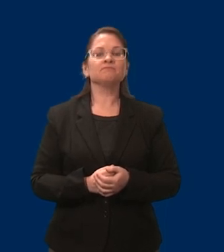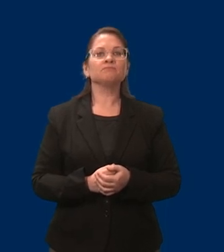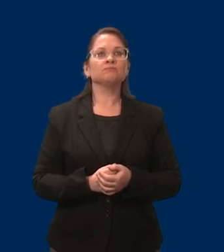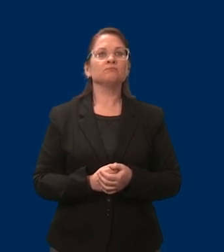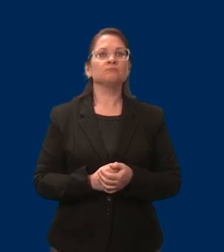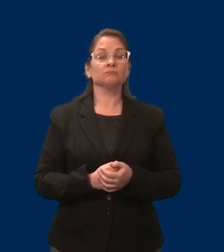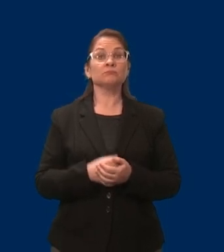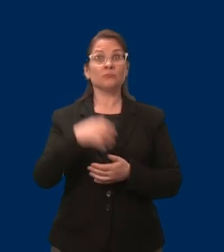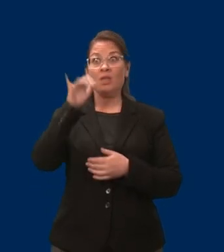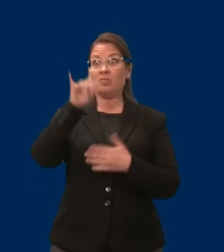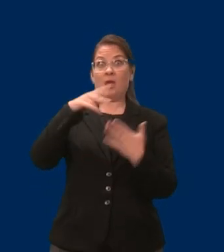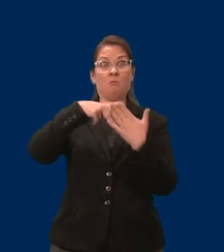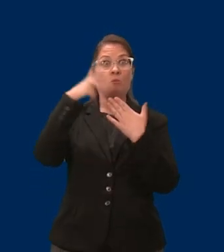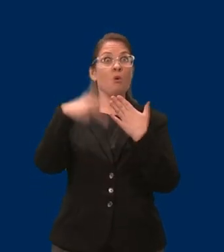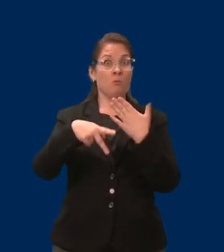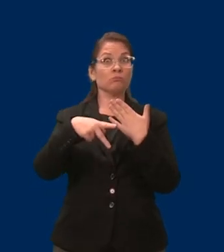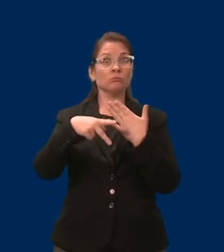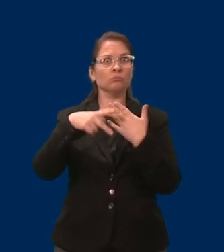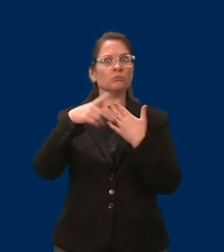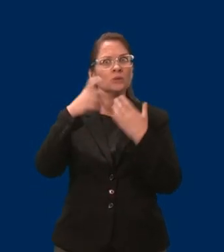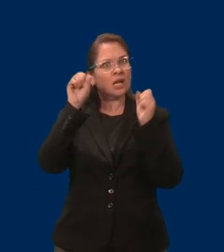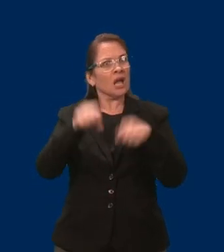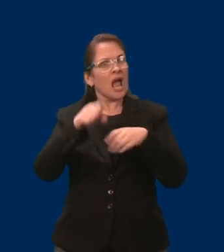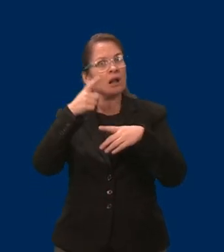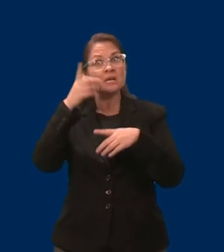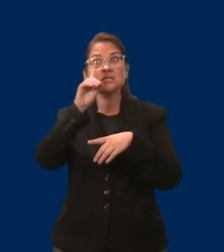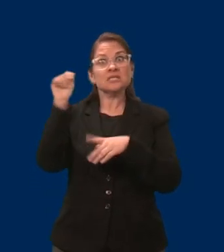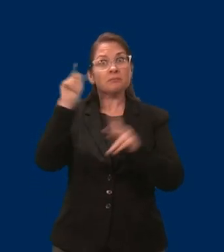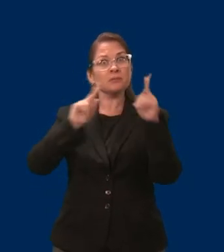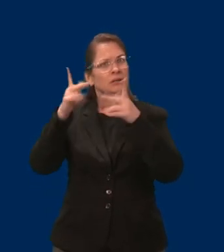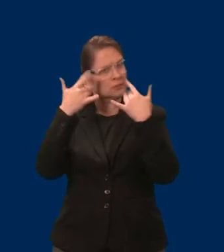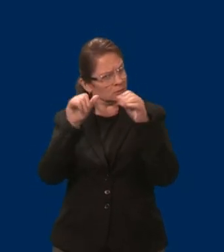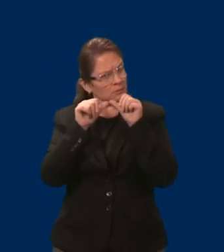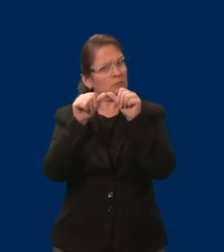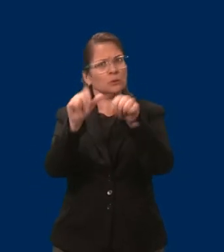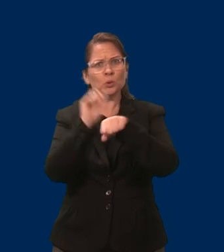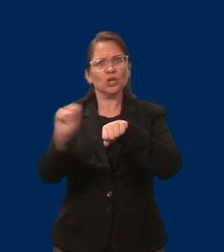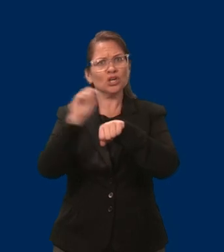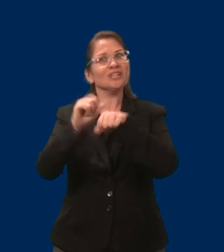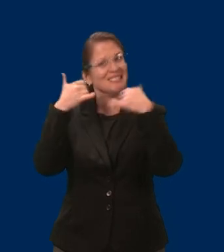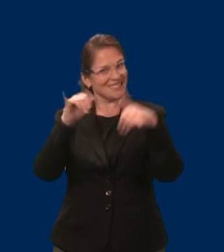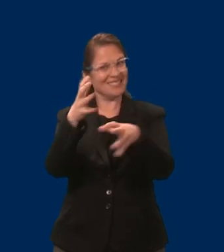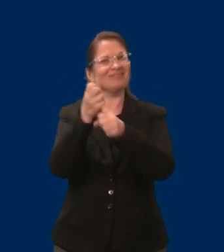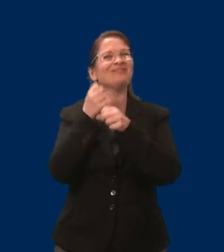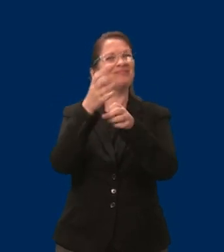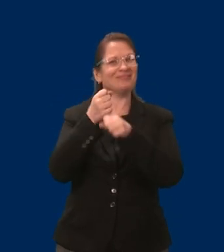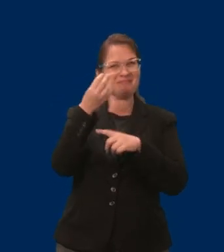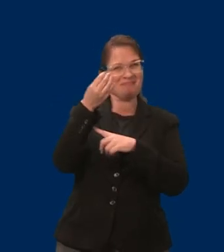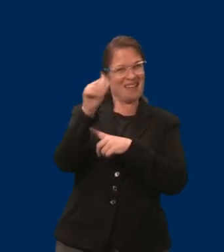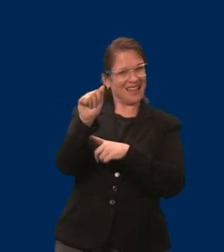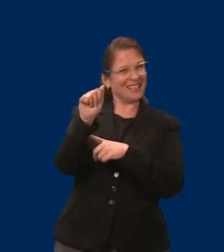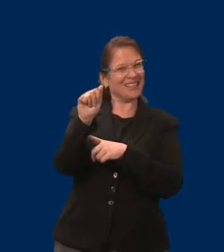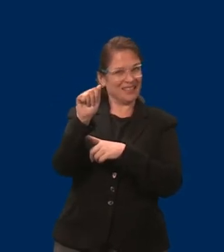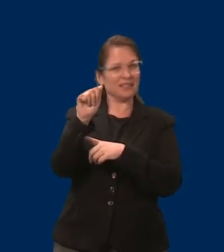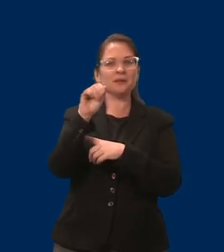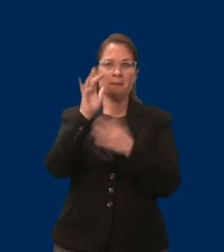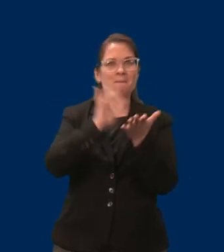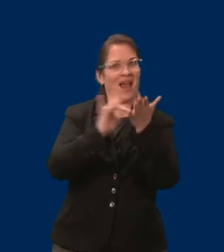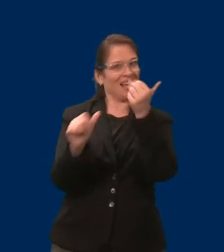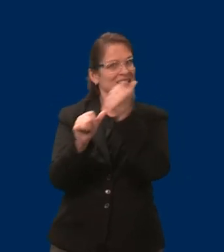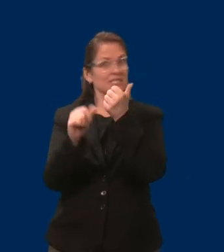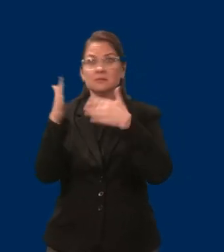disabilities to continue to access MA for services and supports after their career paths take them away from income-based qualifications.